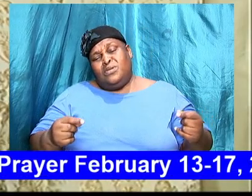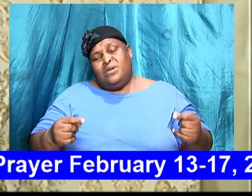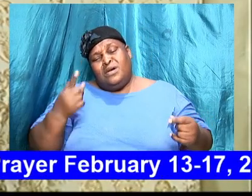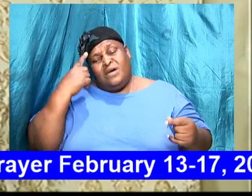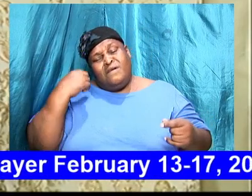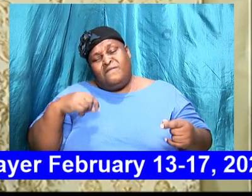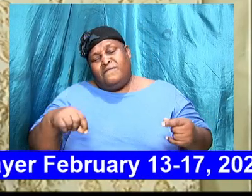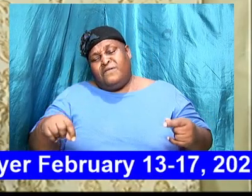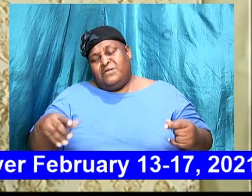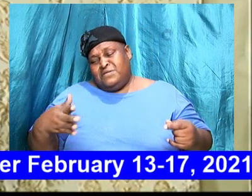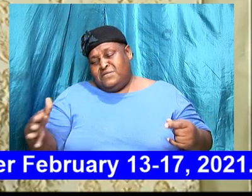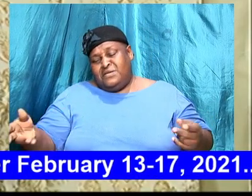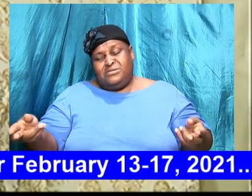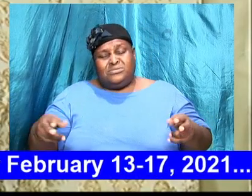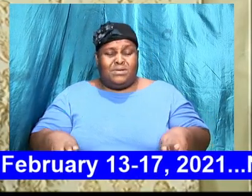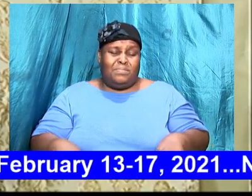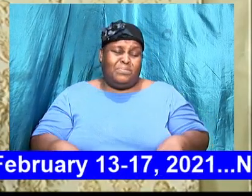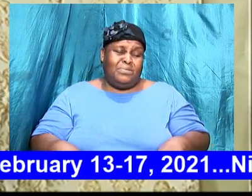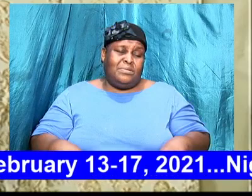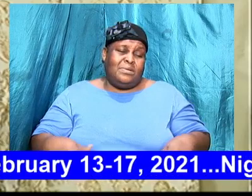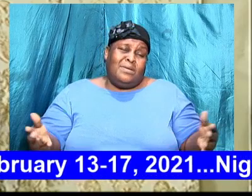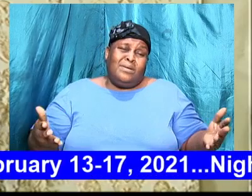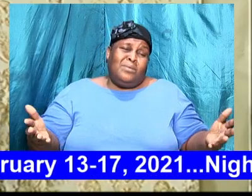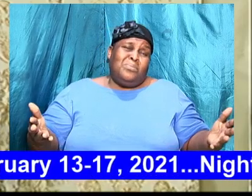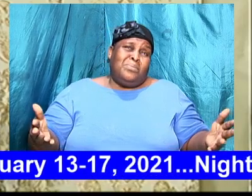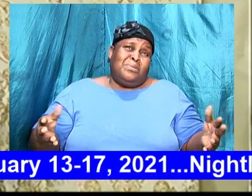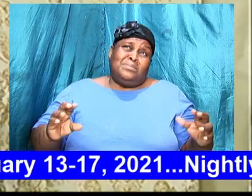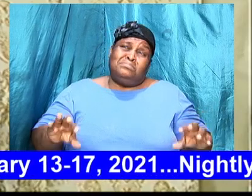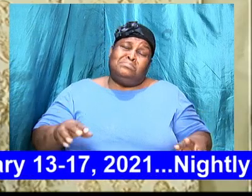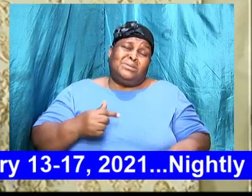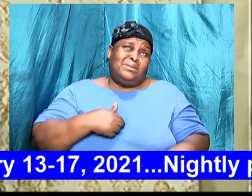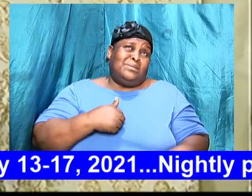this thing to come through. What else can I do?